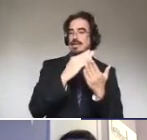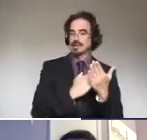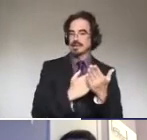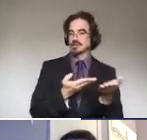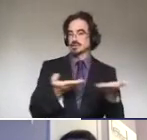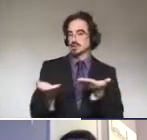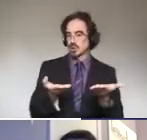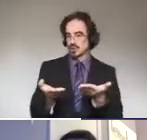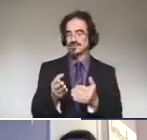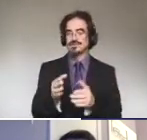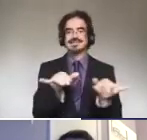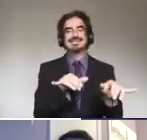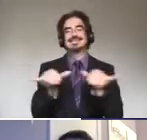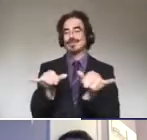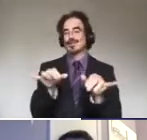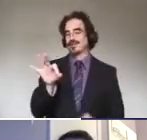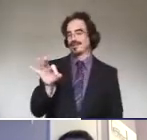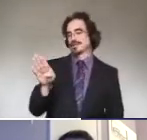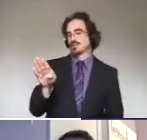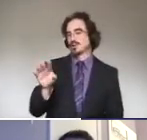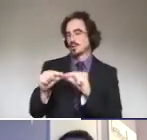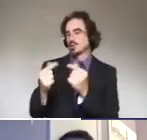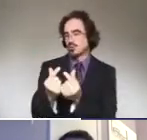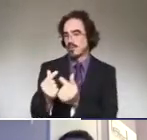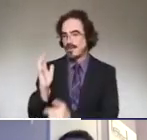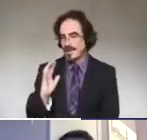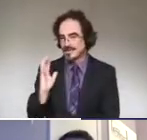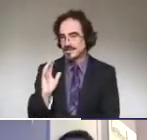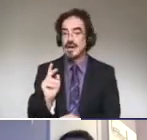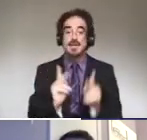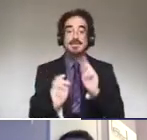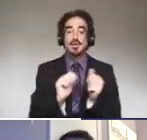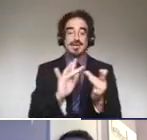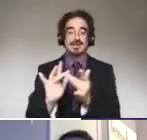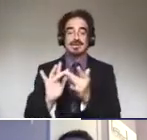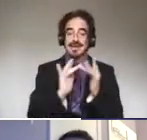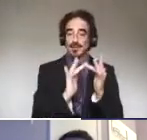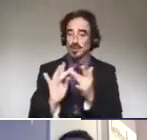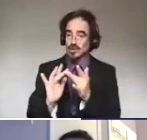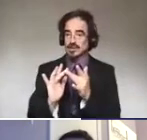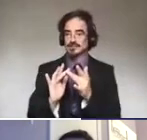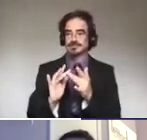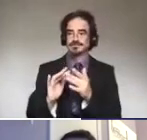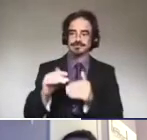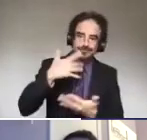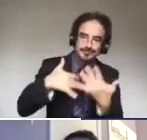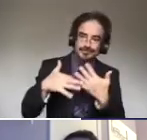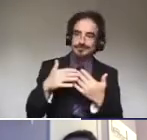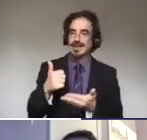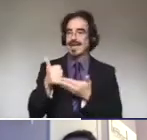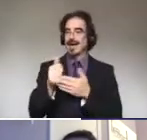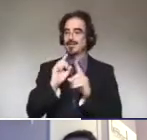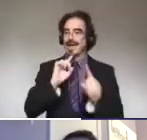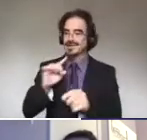Facebook group then. So people could make friends and network and help answer each other's questions because we